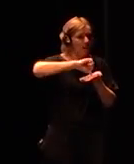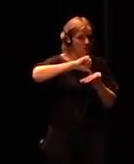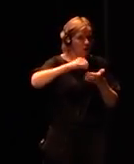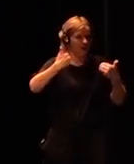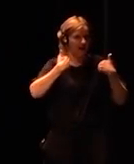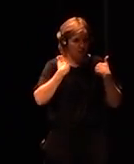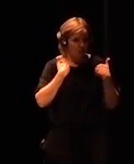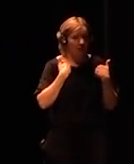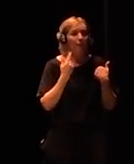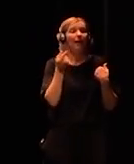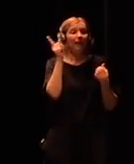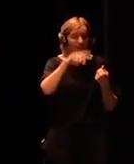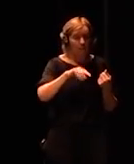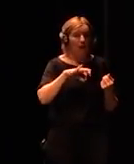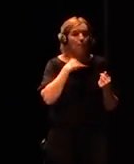do debating